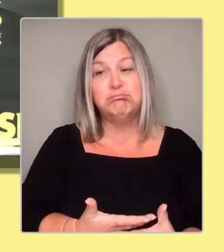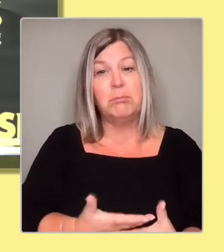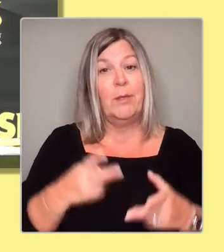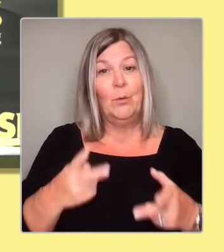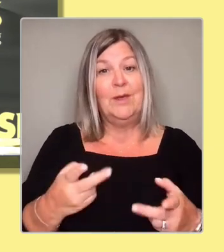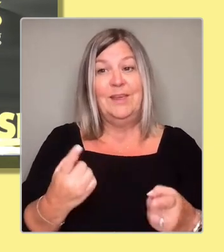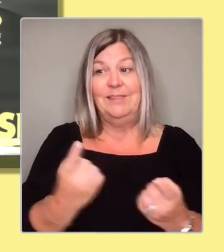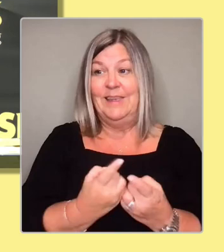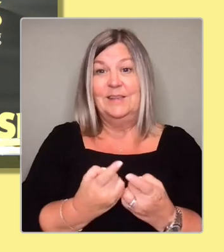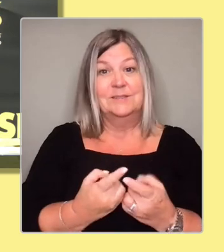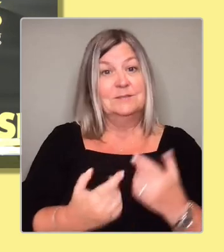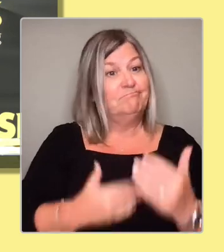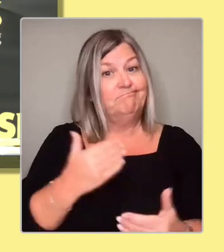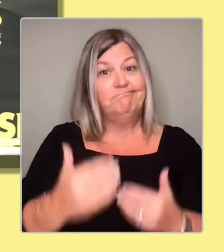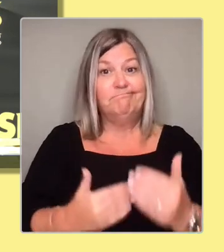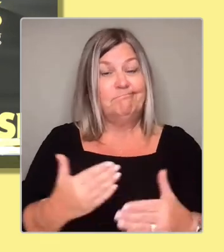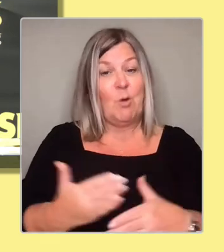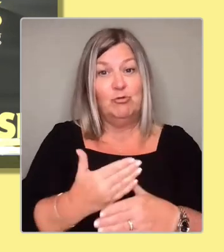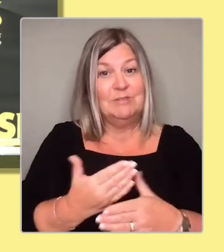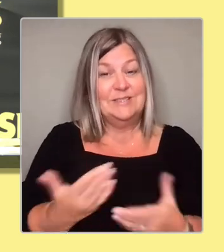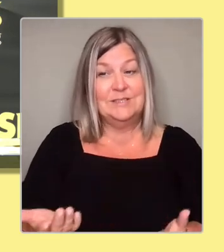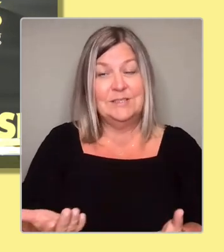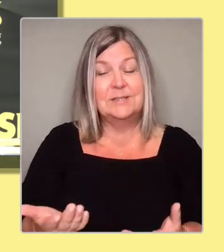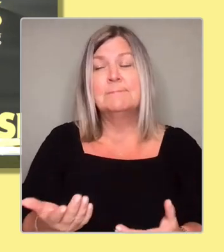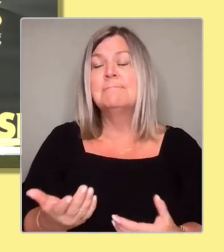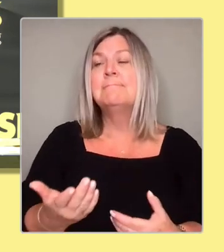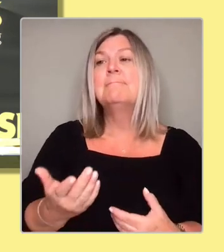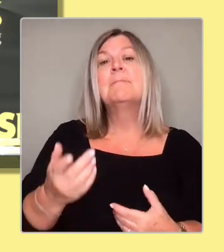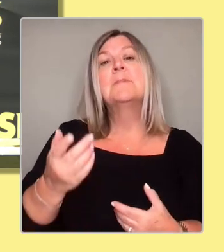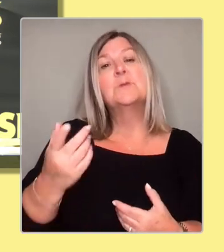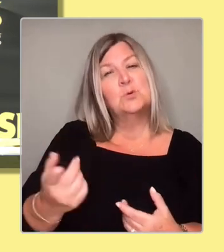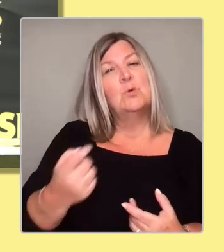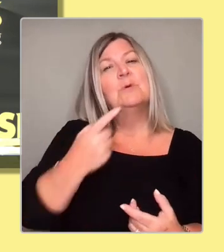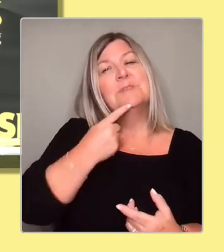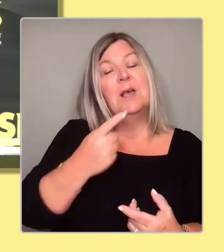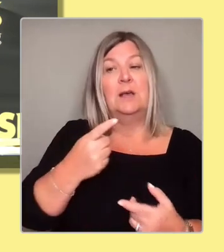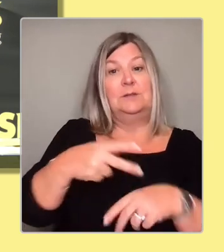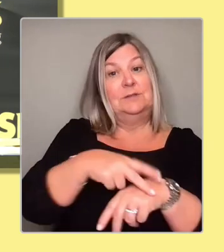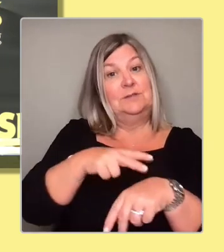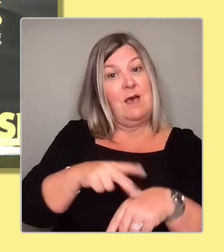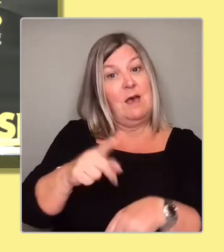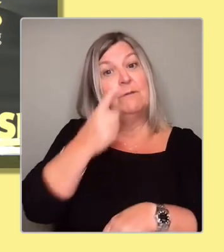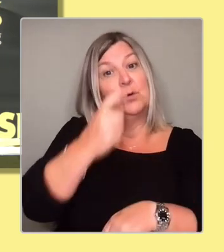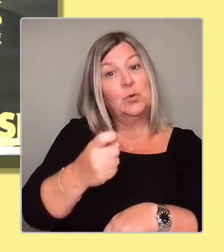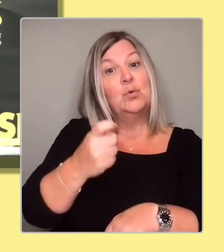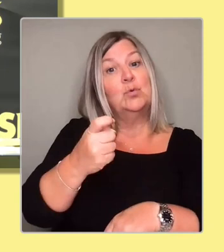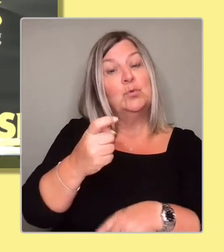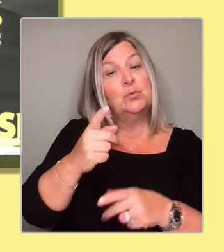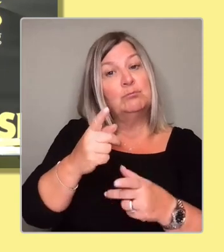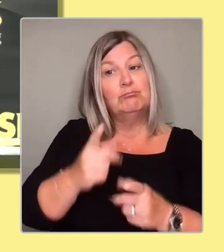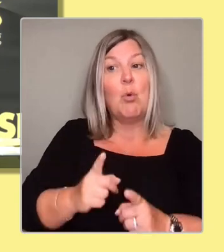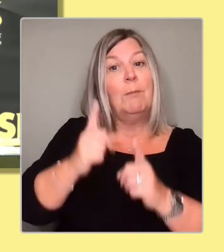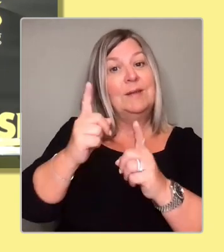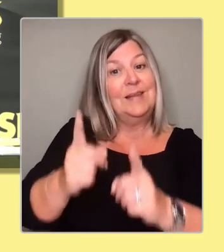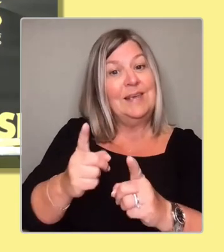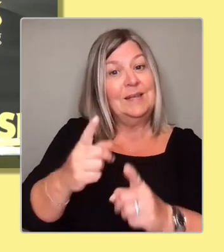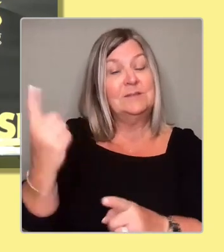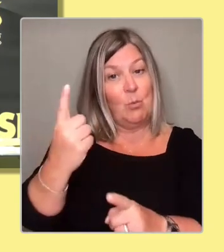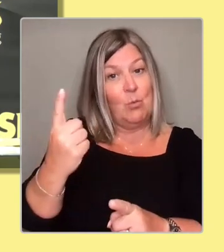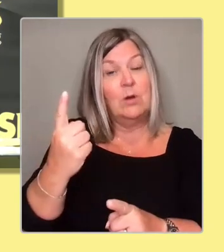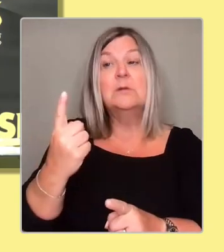the staff there can nominate both clinical and support staff to come and come to a summit. So I'm going to do an NHS summit,